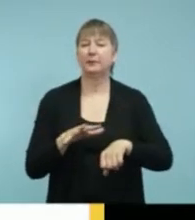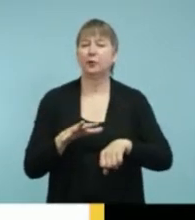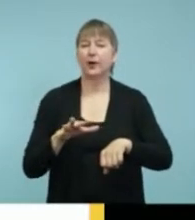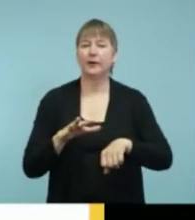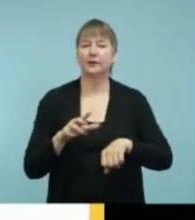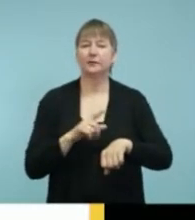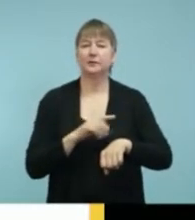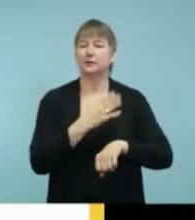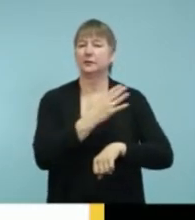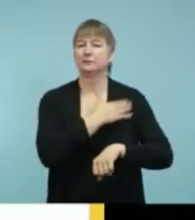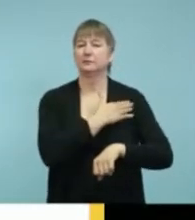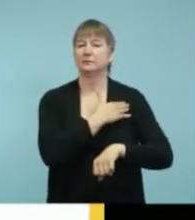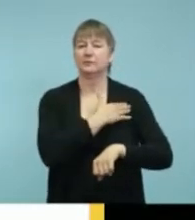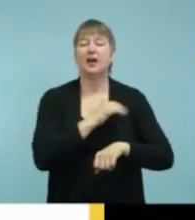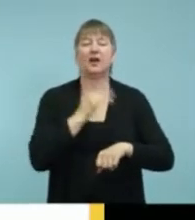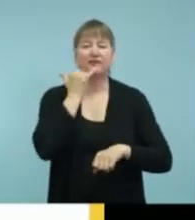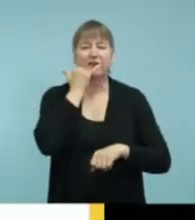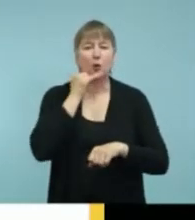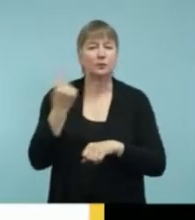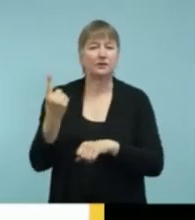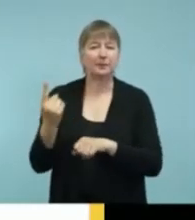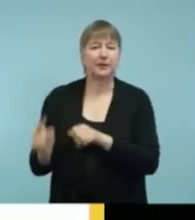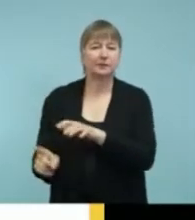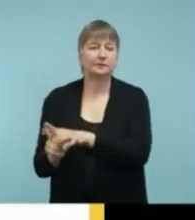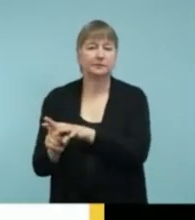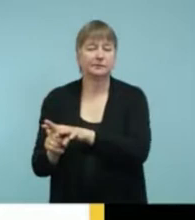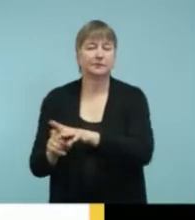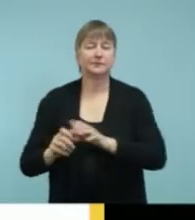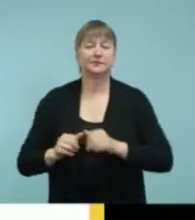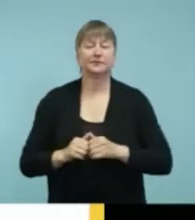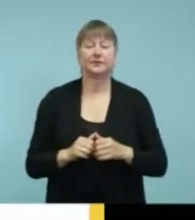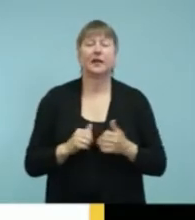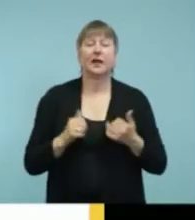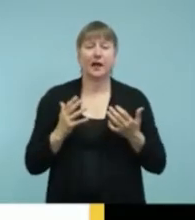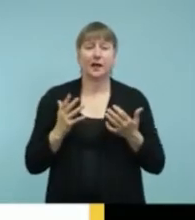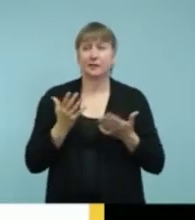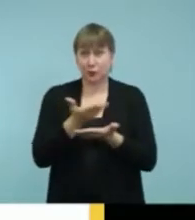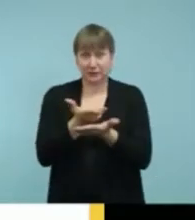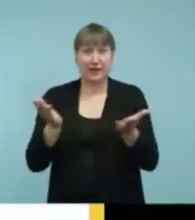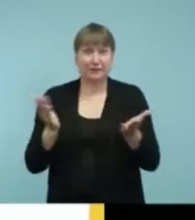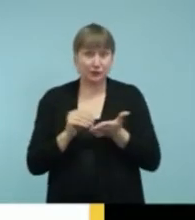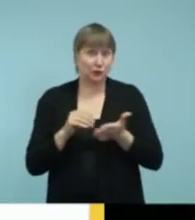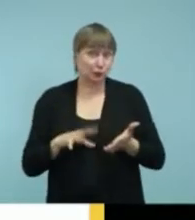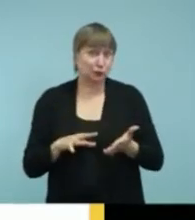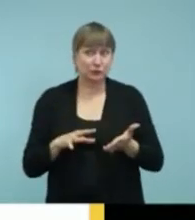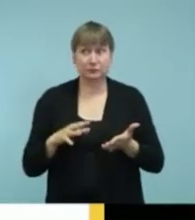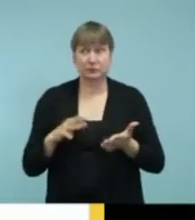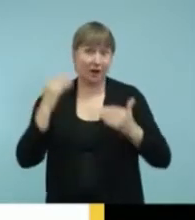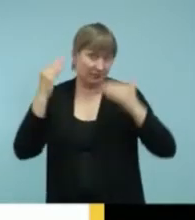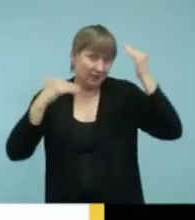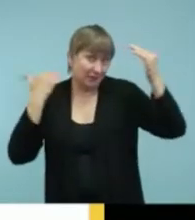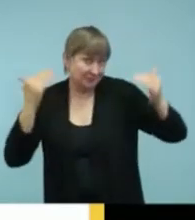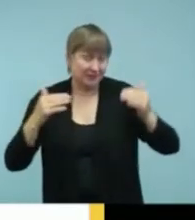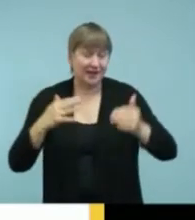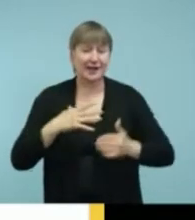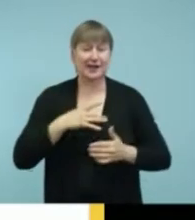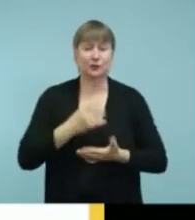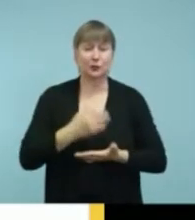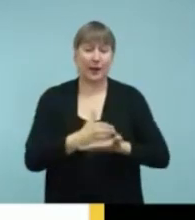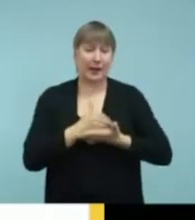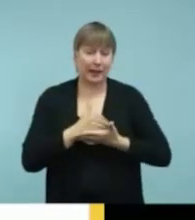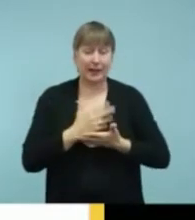at your phone. So some students I know and adults like to use these products to help them wake up in the morning.